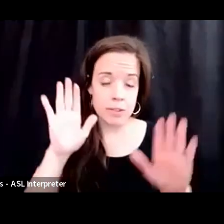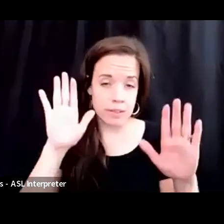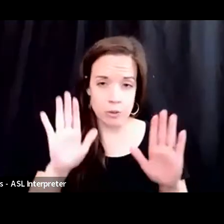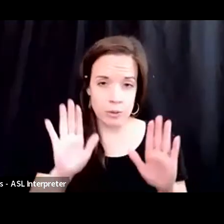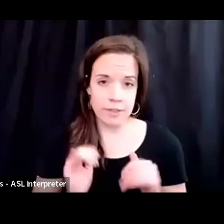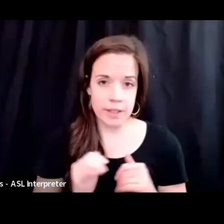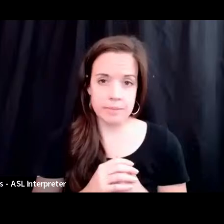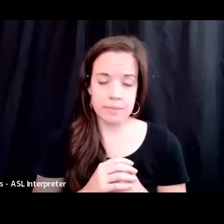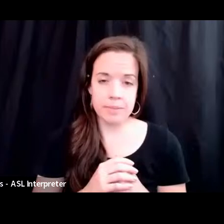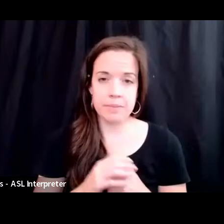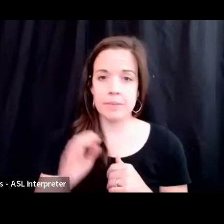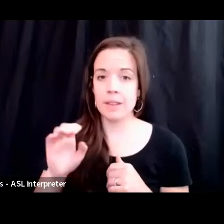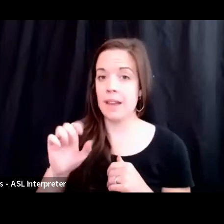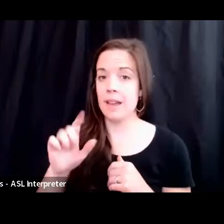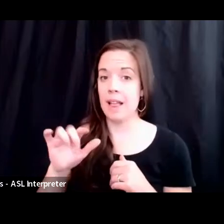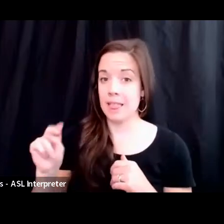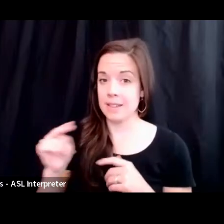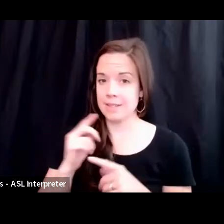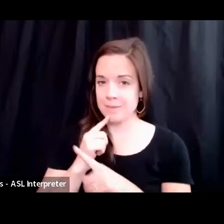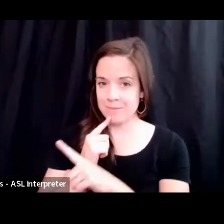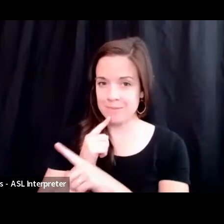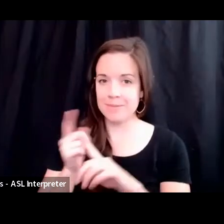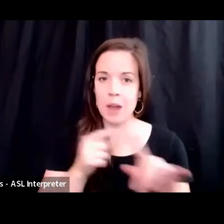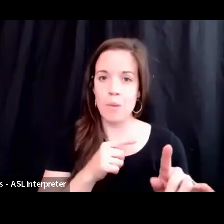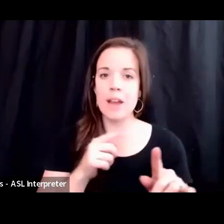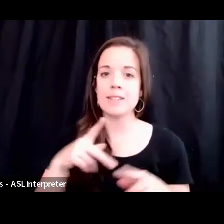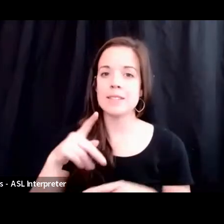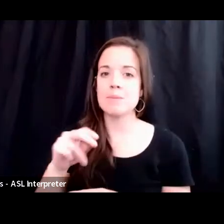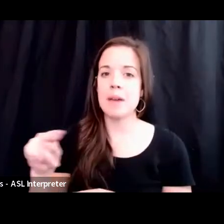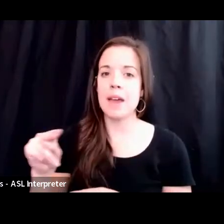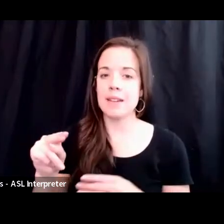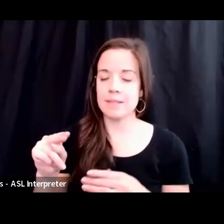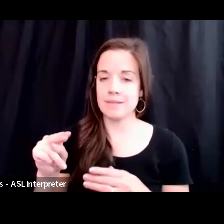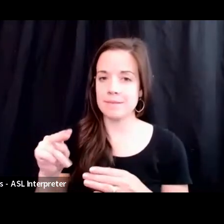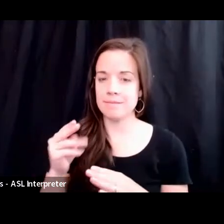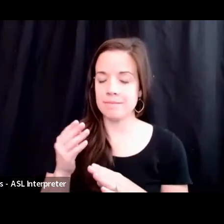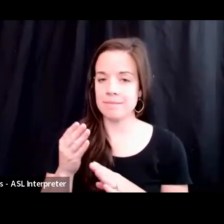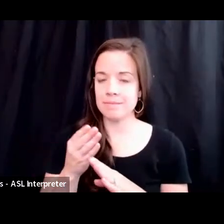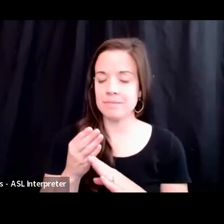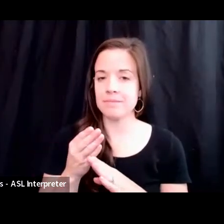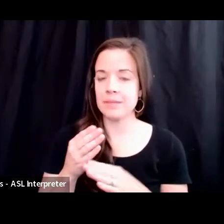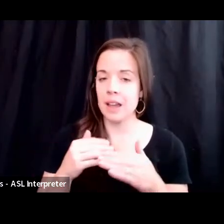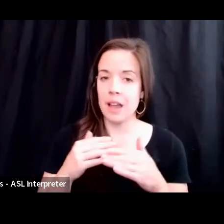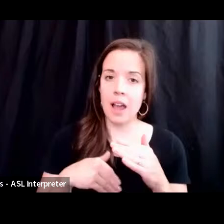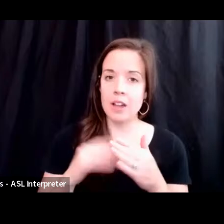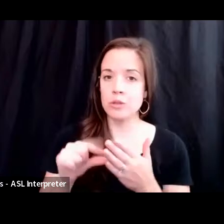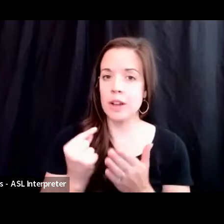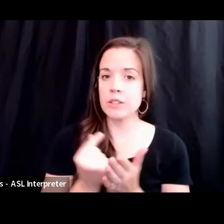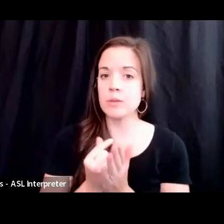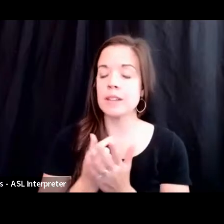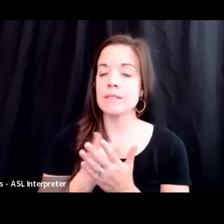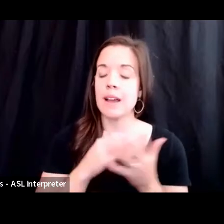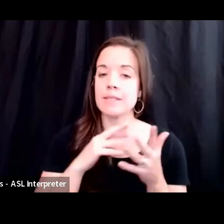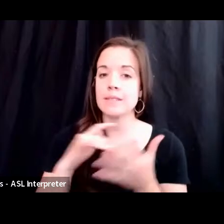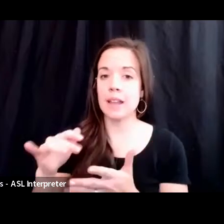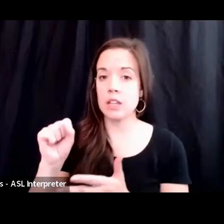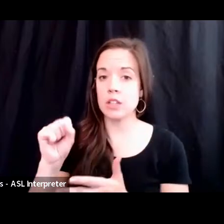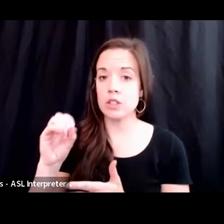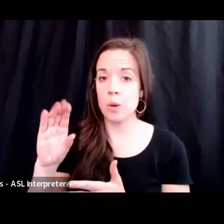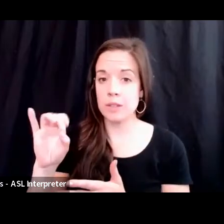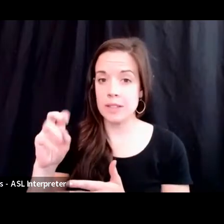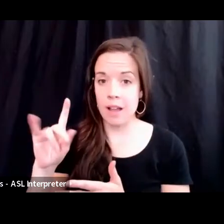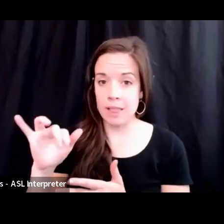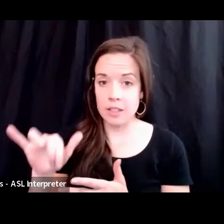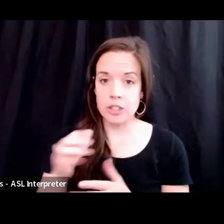as Ellen alluded to, I went to Penn undergraduate. I studied sociology and psychology, took a lot of